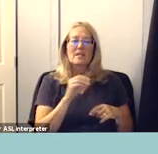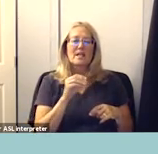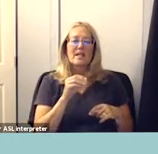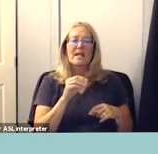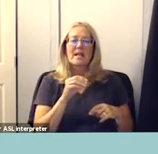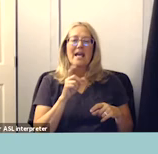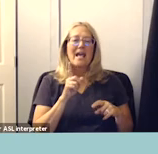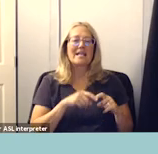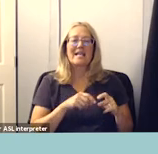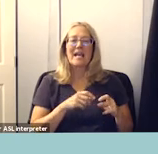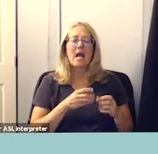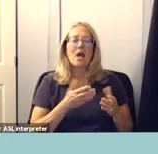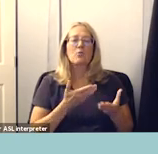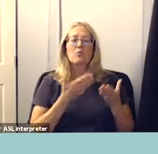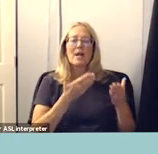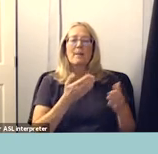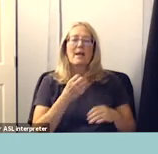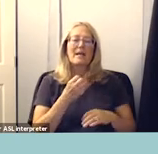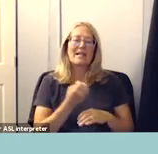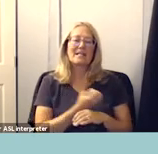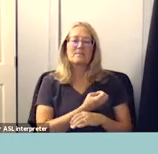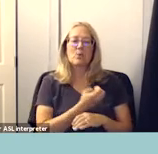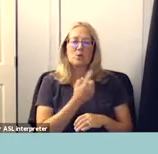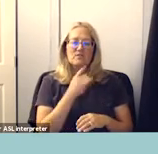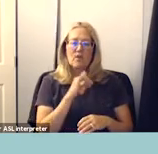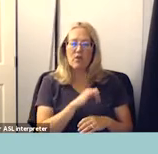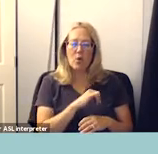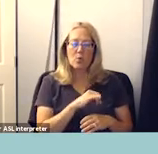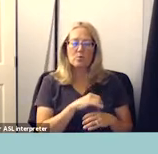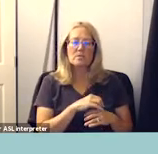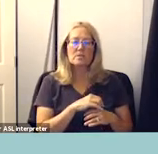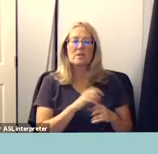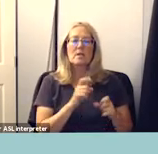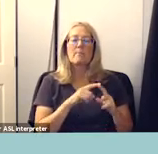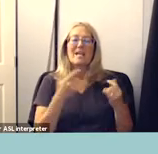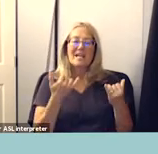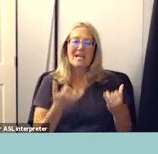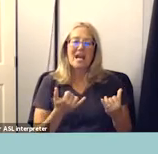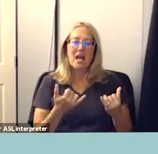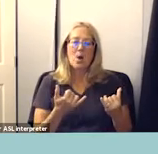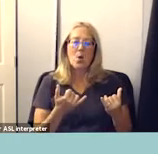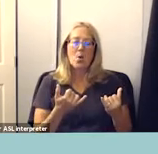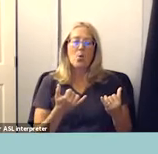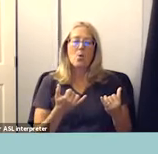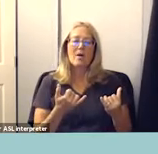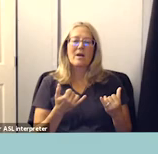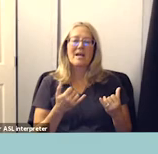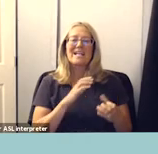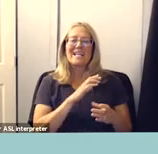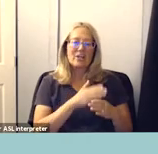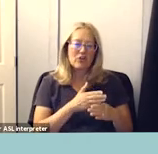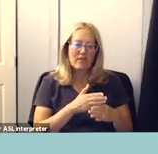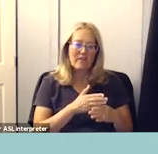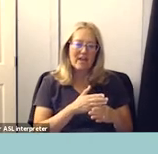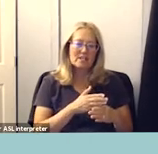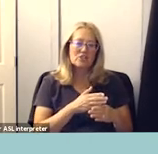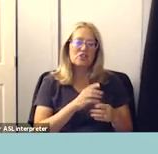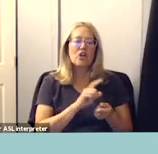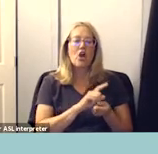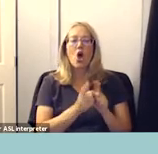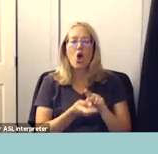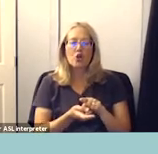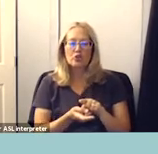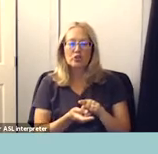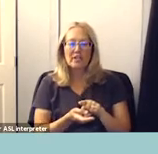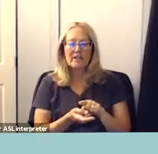recommend for expulsion um instead a series of interventions and alternatives will be